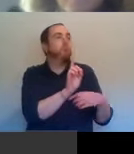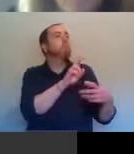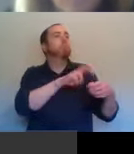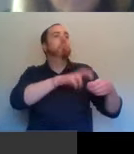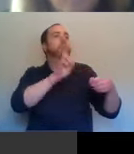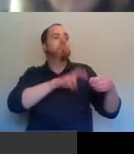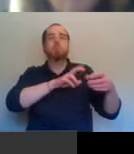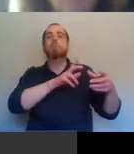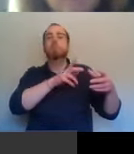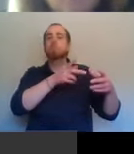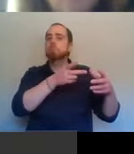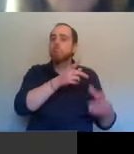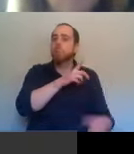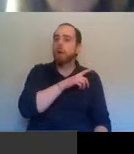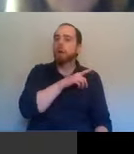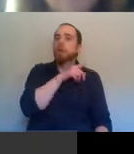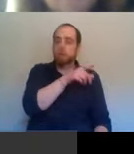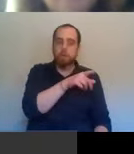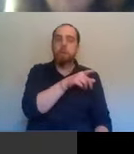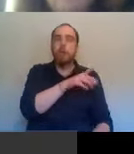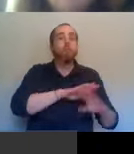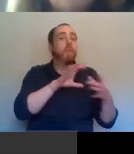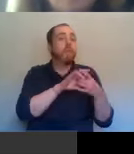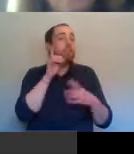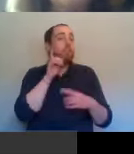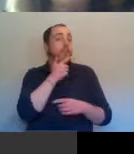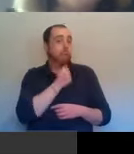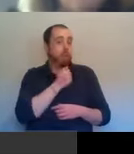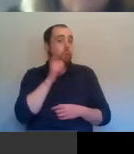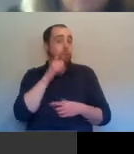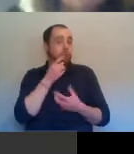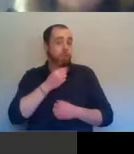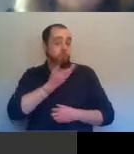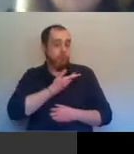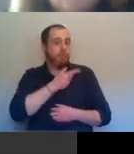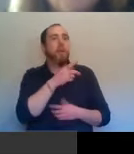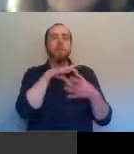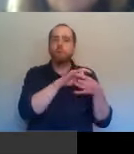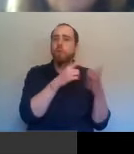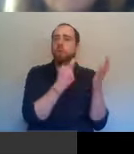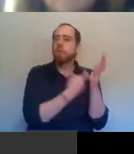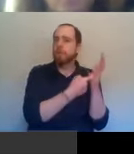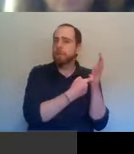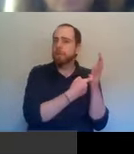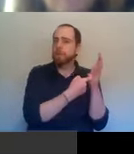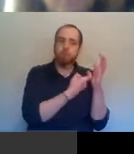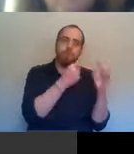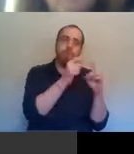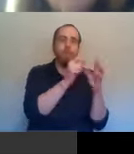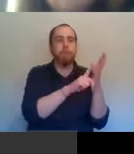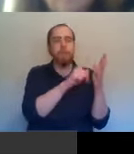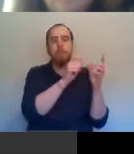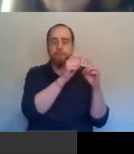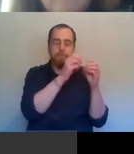the more militant Republican issues. So there was a remarkably feisty and impressive cohort of